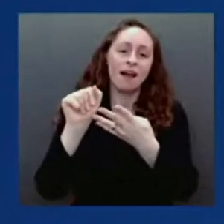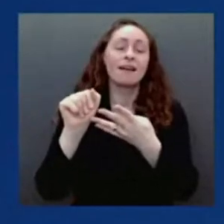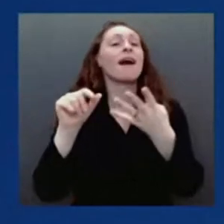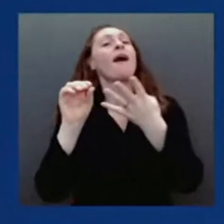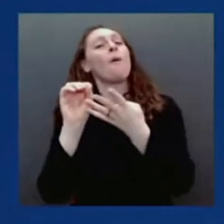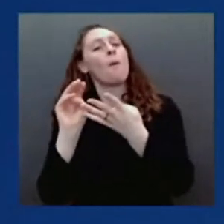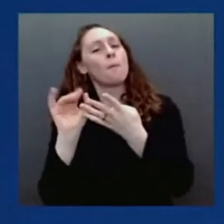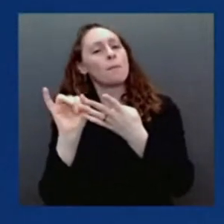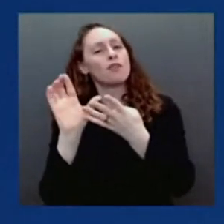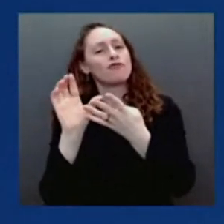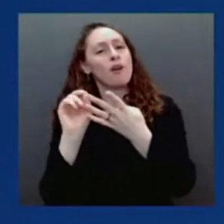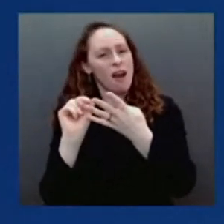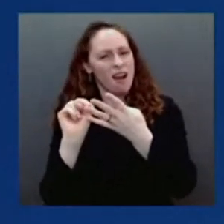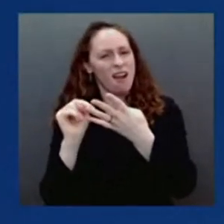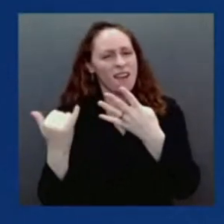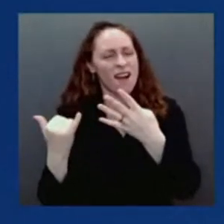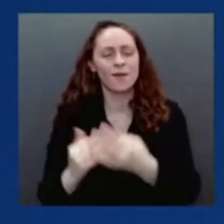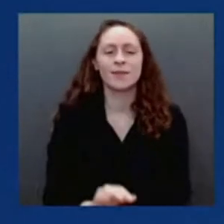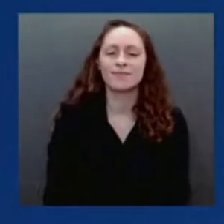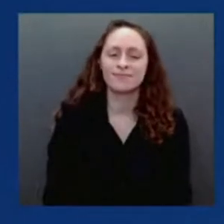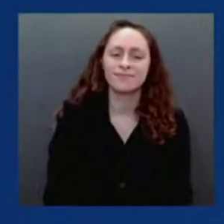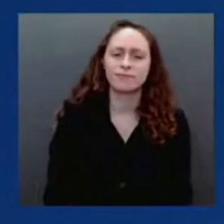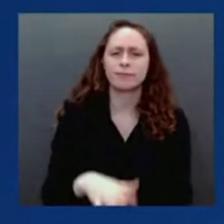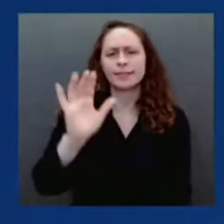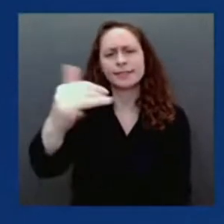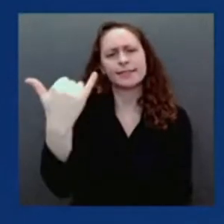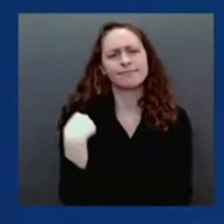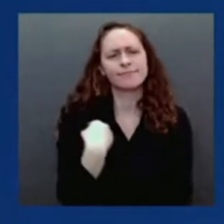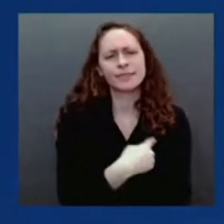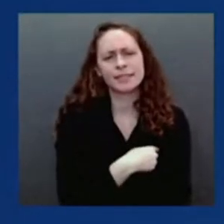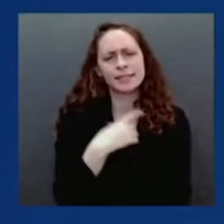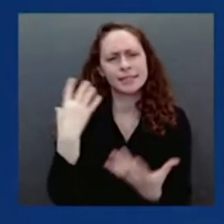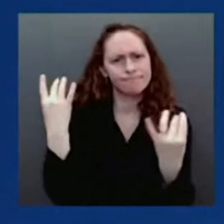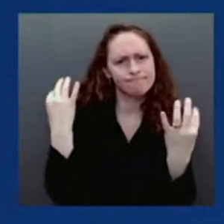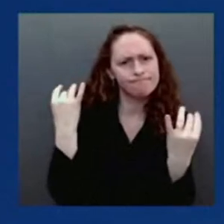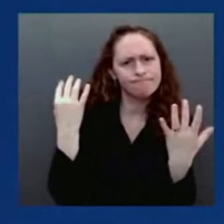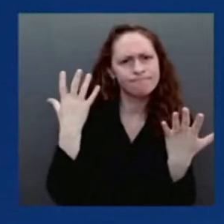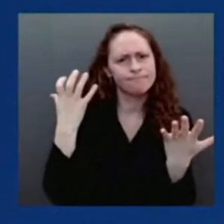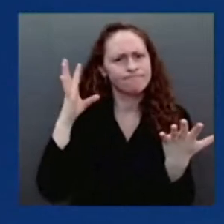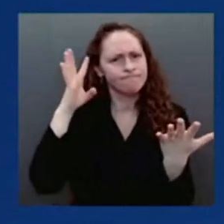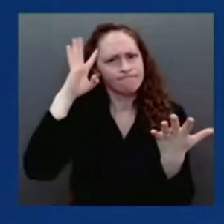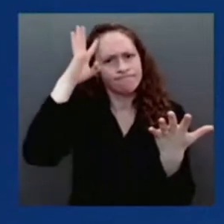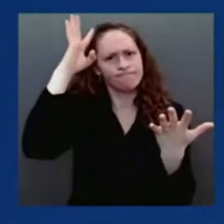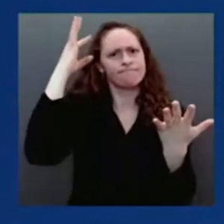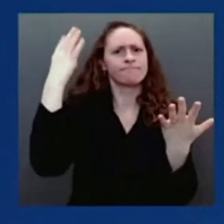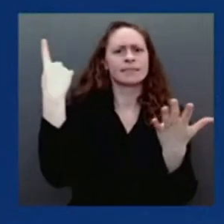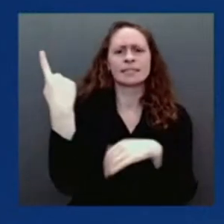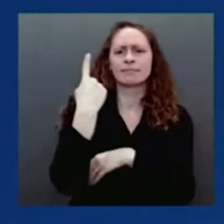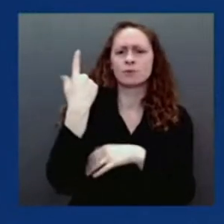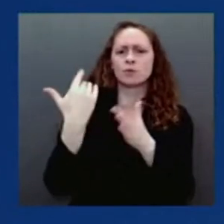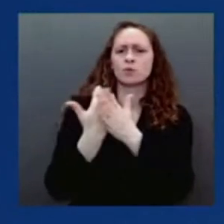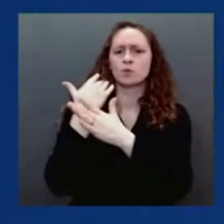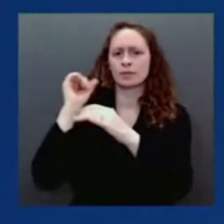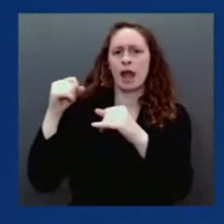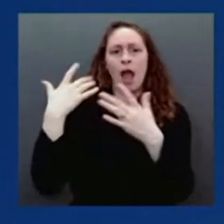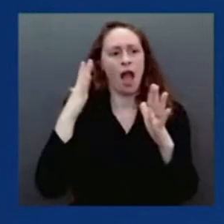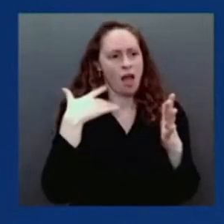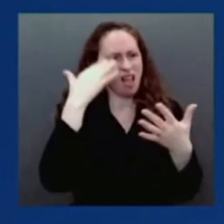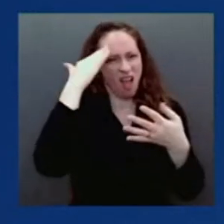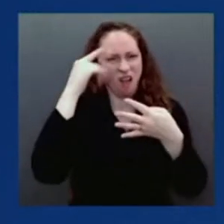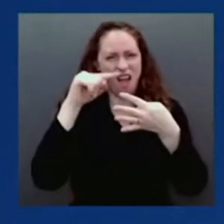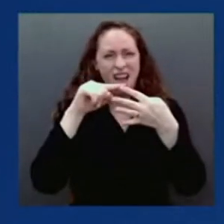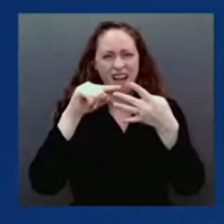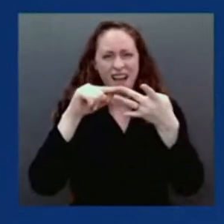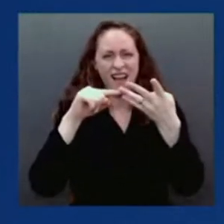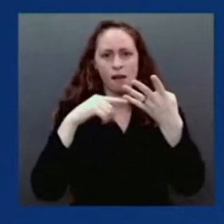some that are even at this point unknown, hence the terminology pan-coronavirus vaccine. But I want to explain why this is